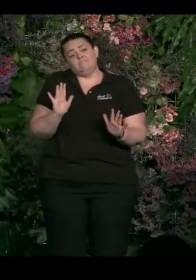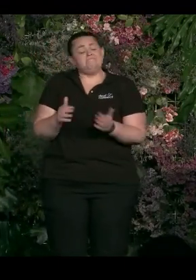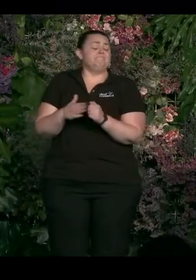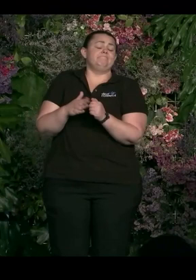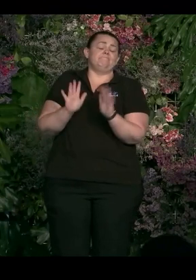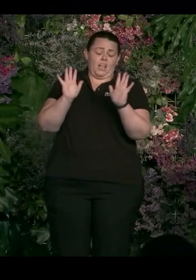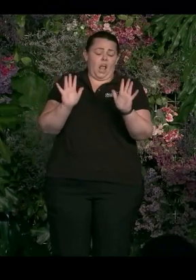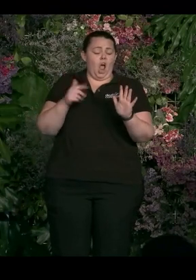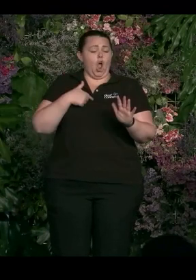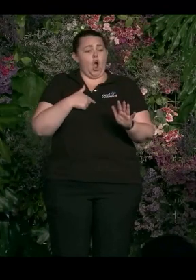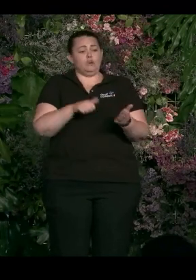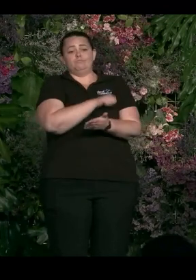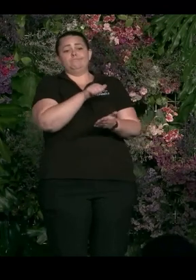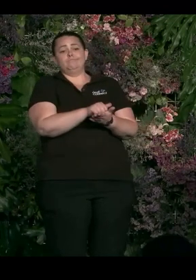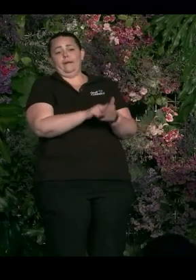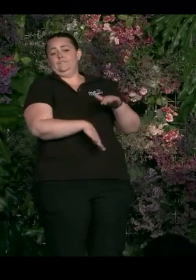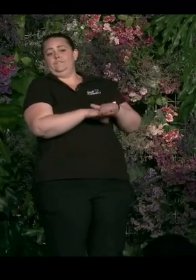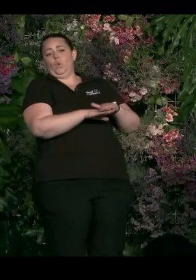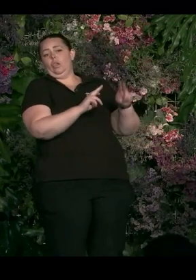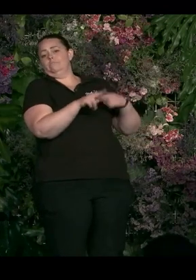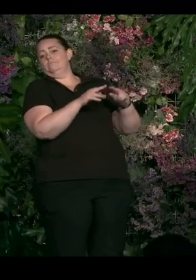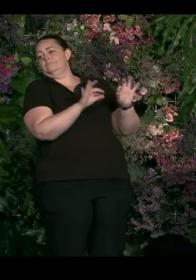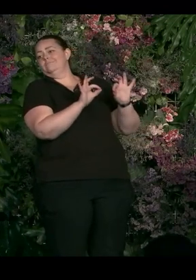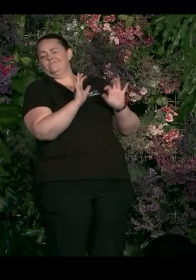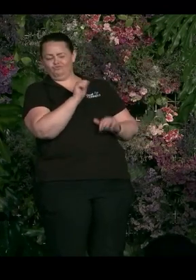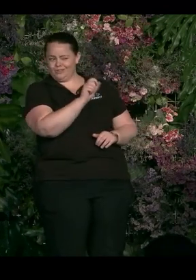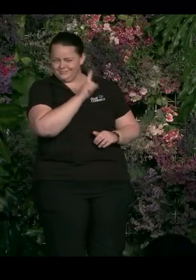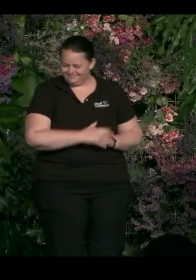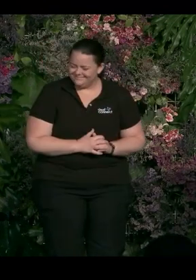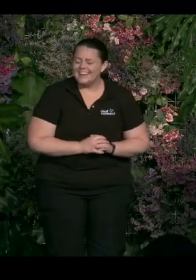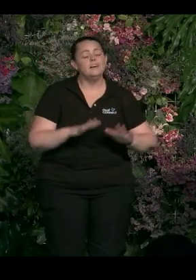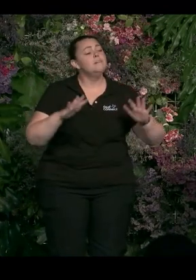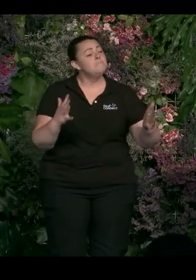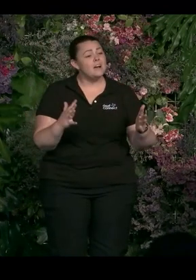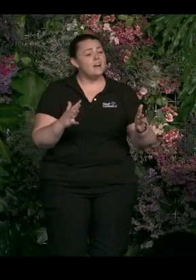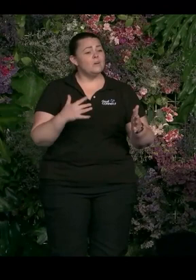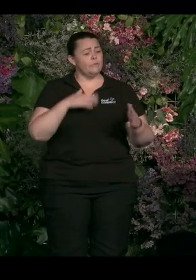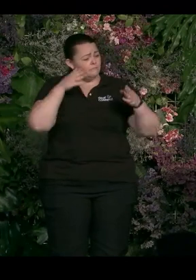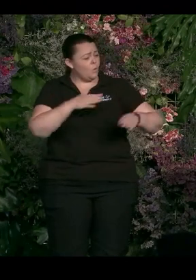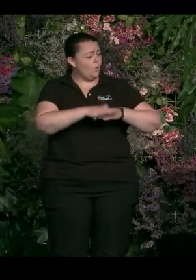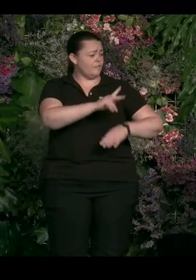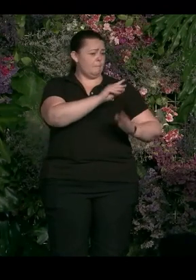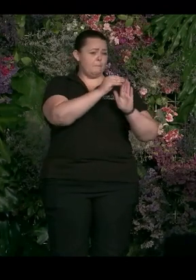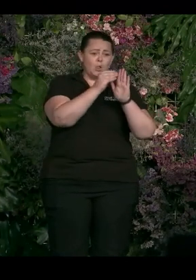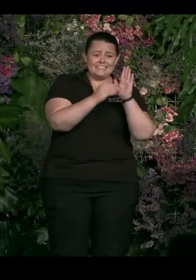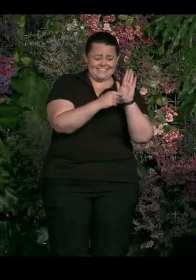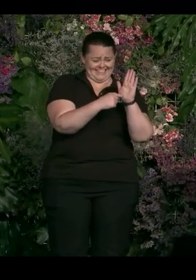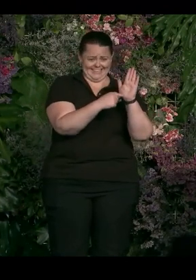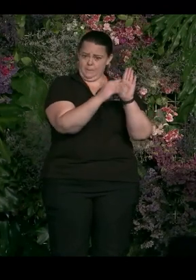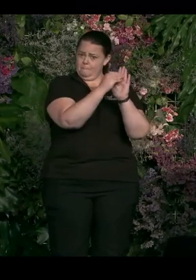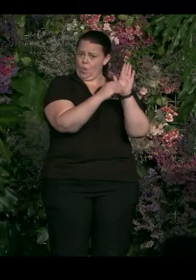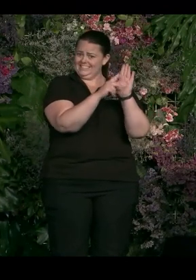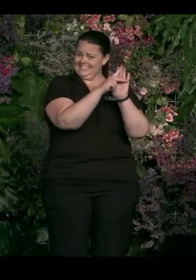package. But I think that's how companies have to think about it. Right? Because we've focused on a lot of the policies. And policy does not equal culture.